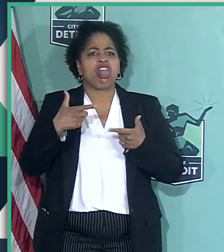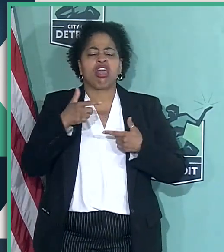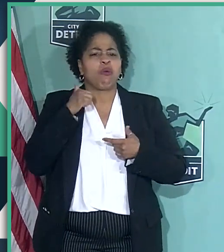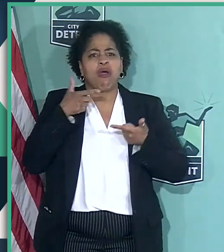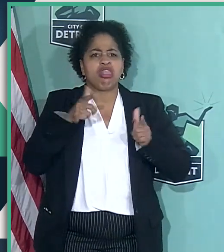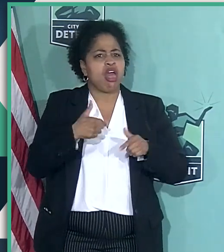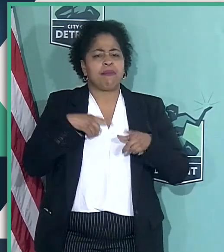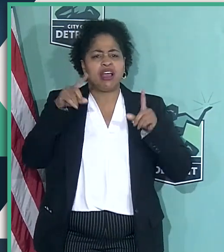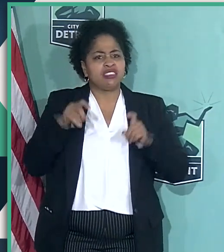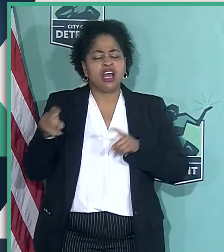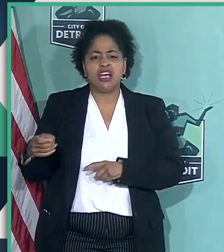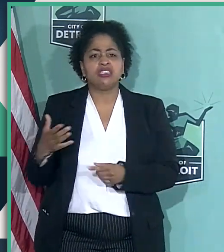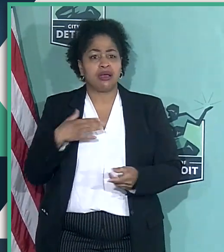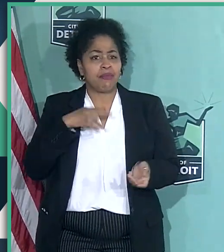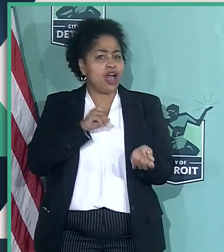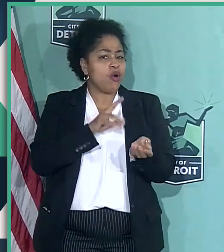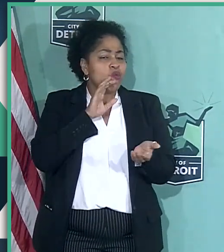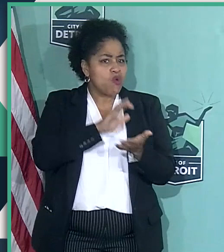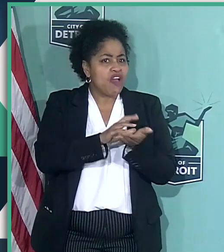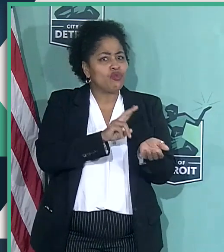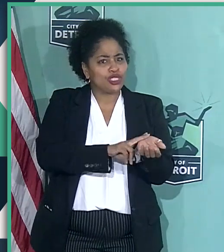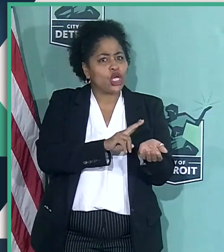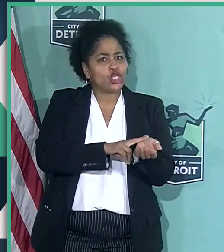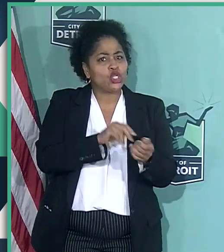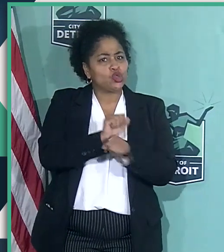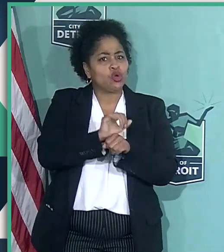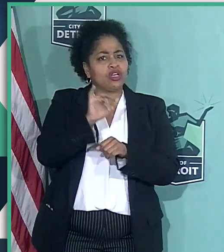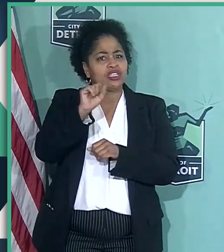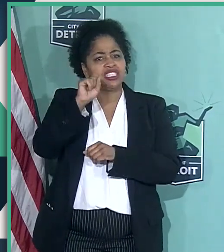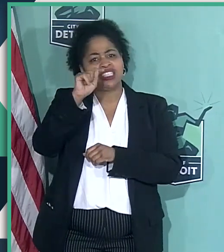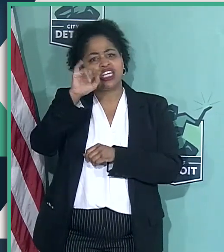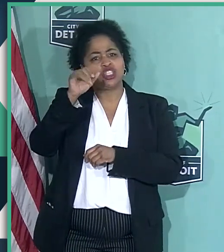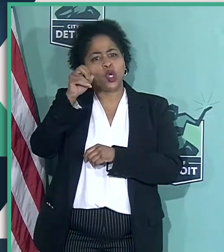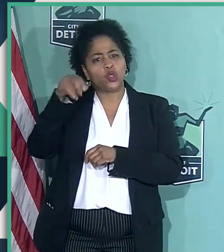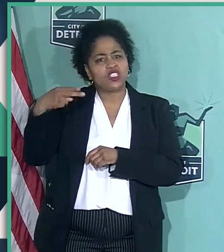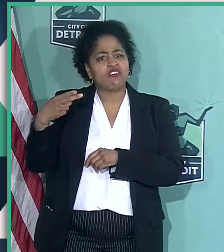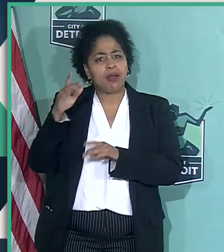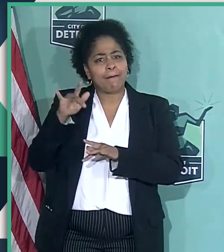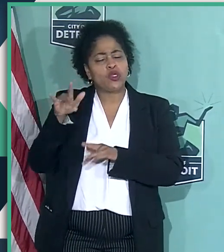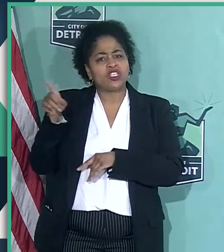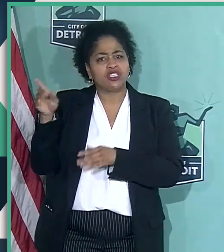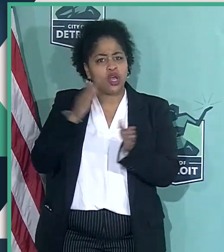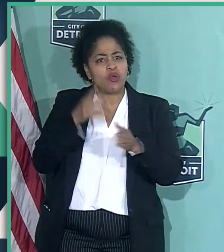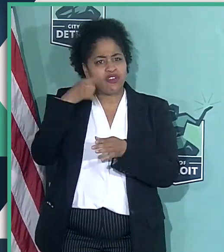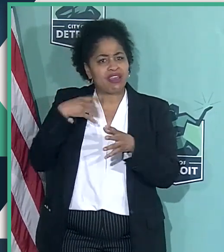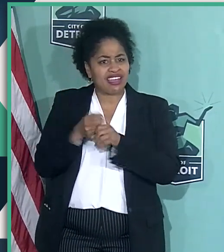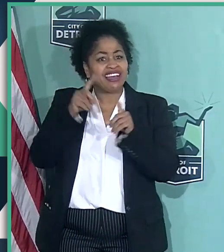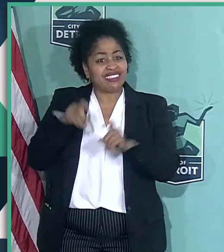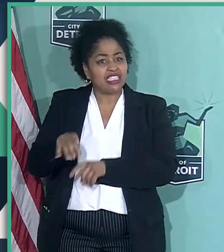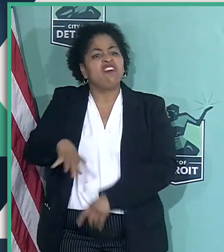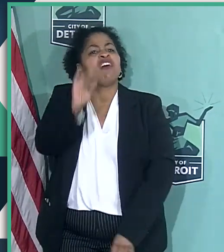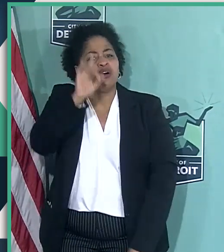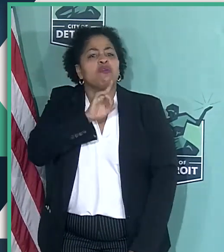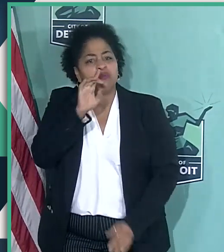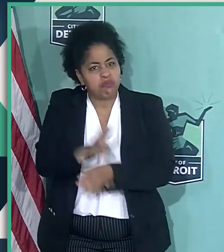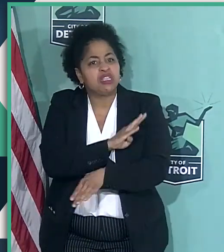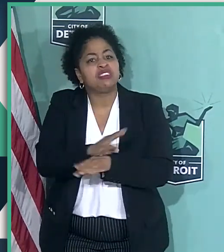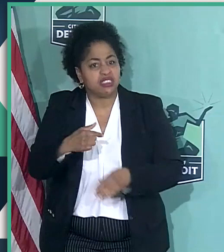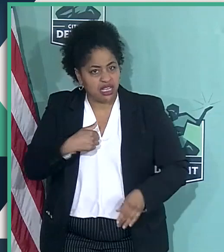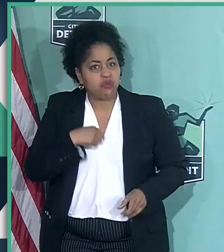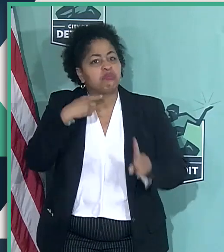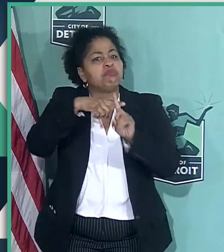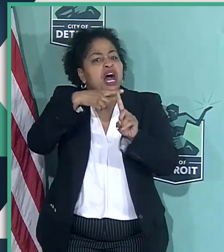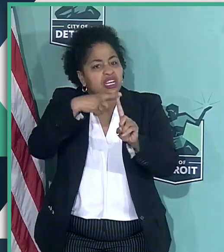And my wife, who's a nurse practitioner, works in the St. Joseph Mercy system, arranged for me to get a test and I found out that I was positive.